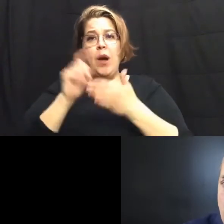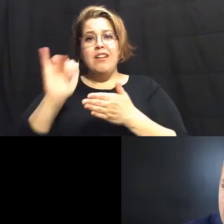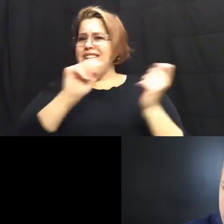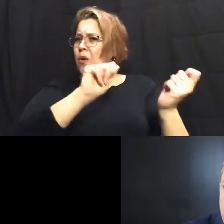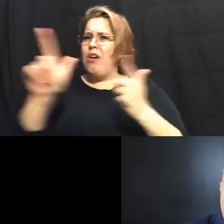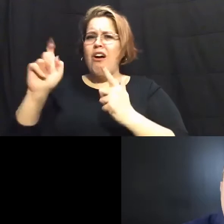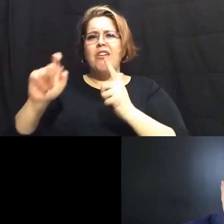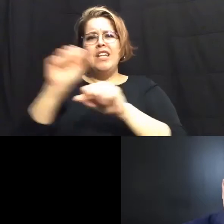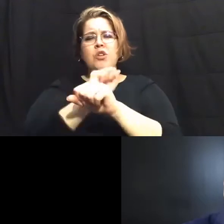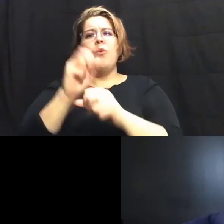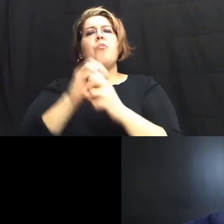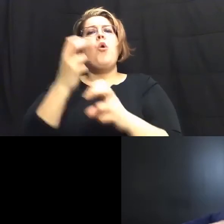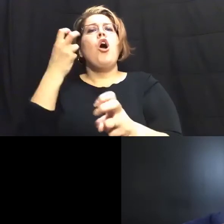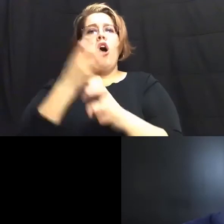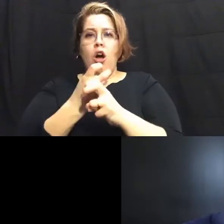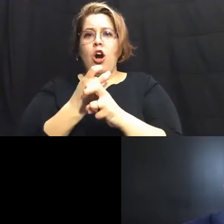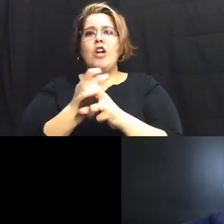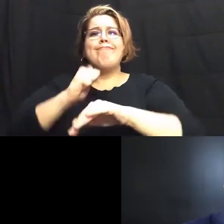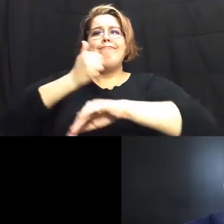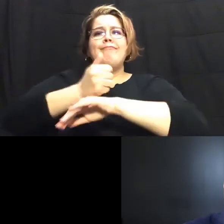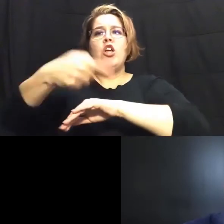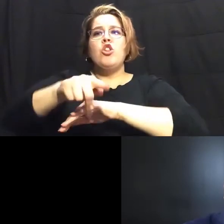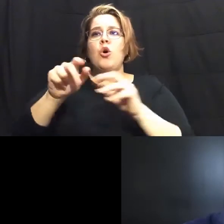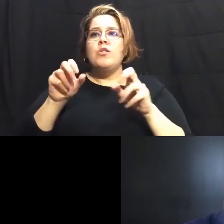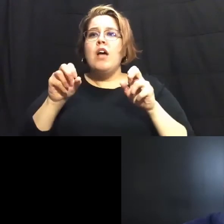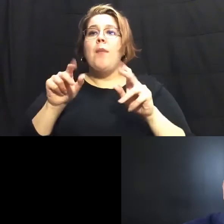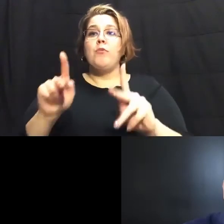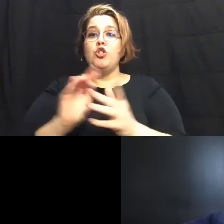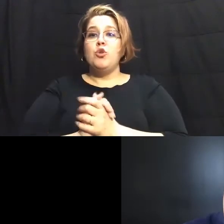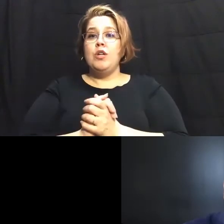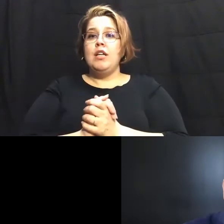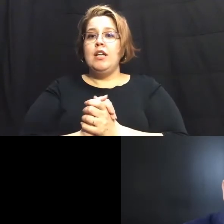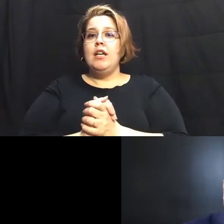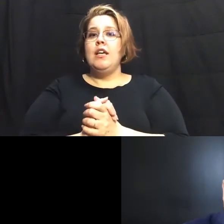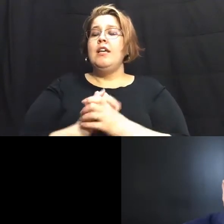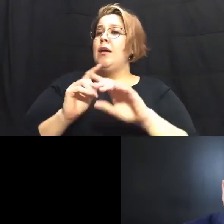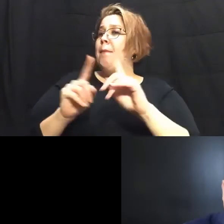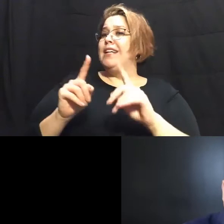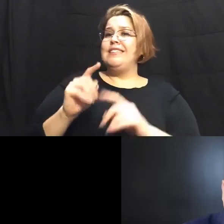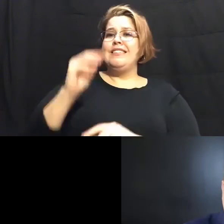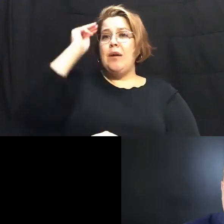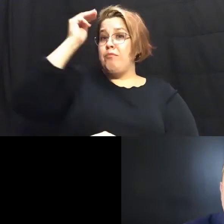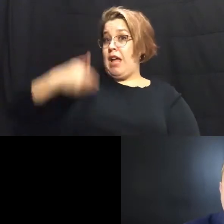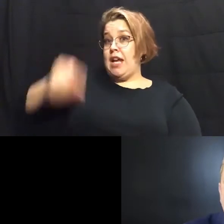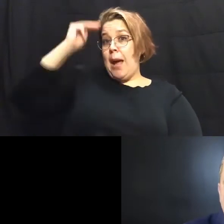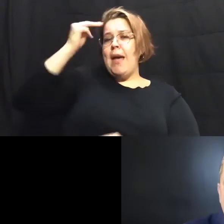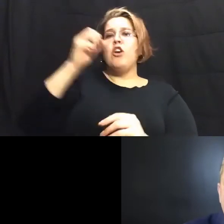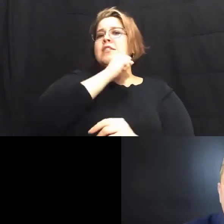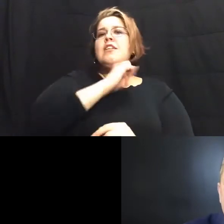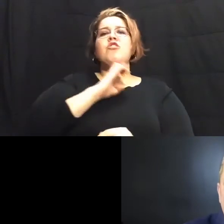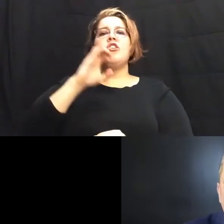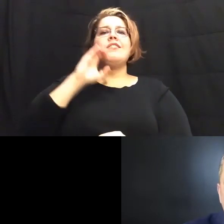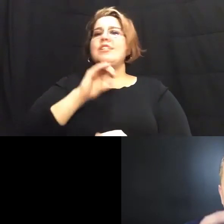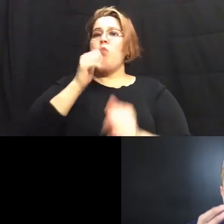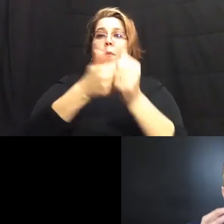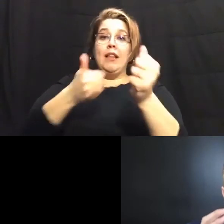work harder to put those opportunities in front of seniors but no as mayor seniors will not be left behind and we're going to understand that we're going to take care of